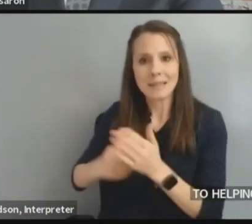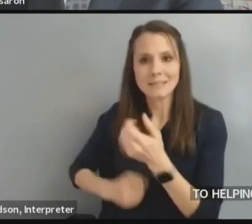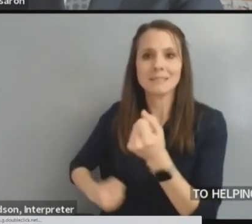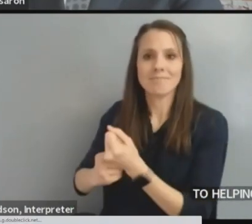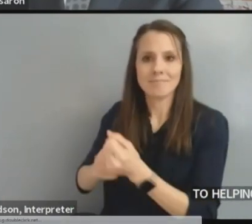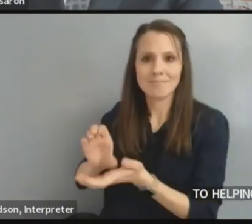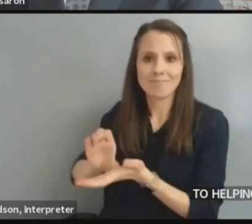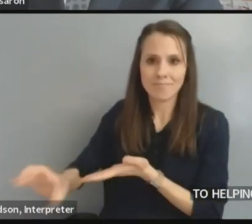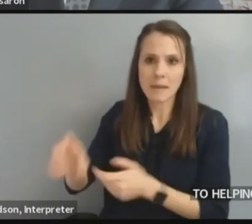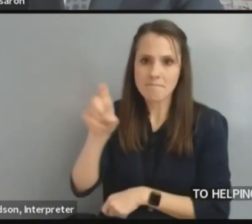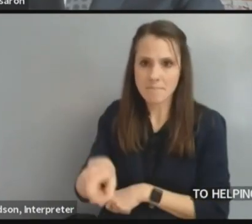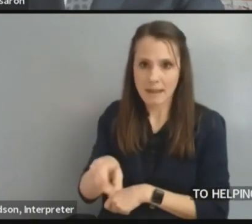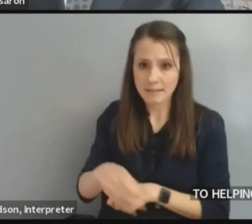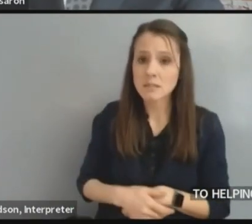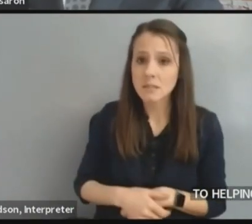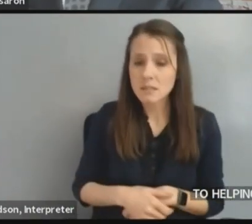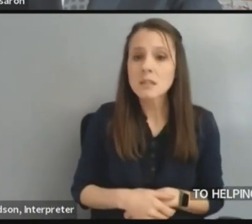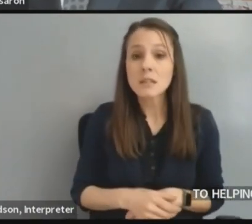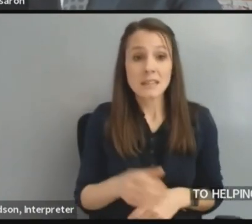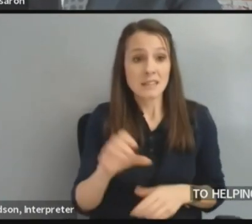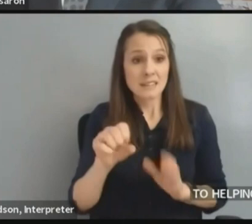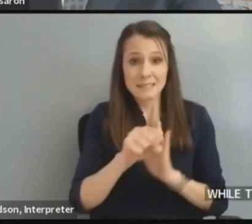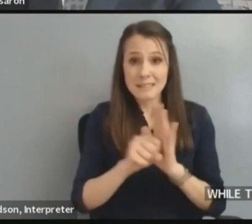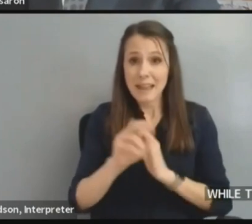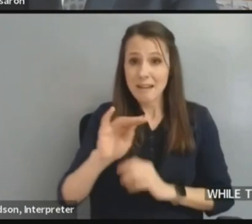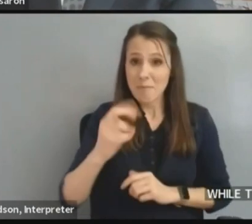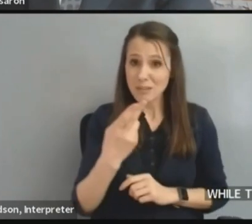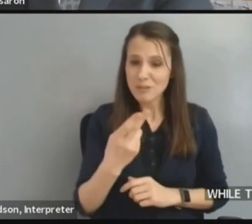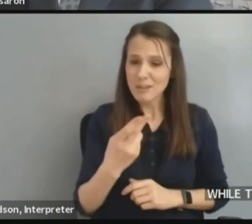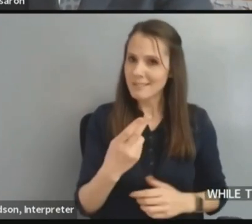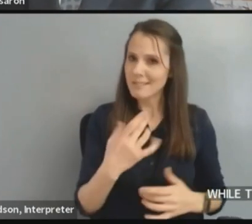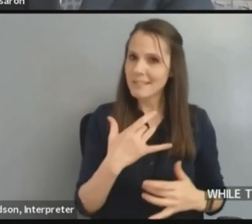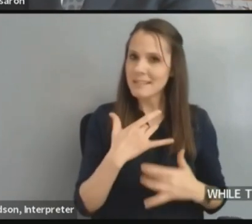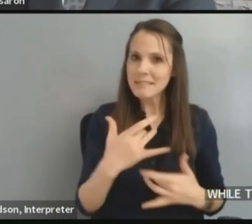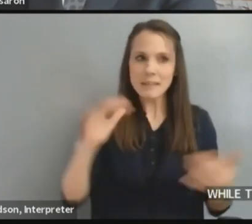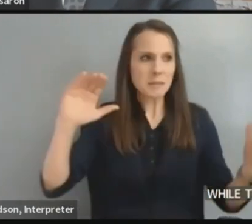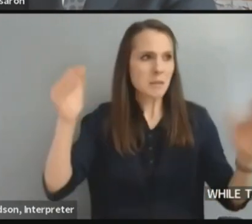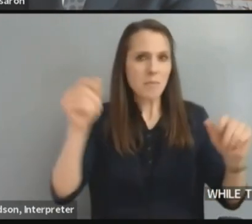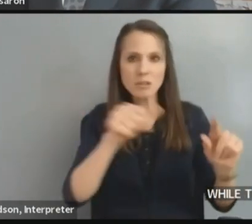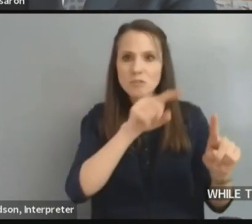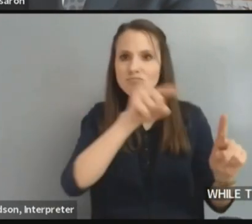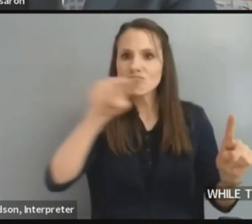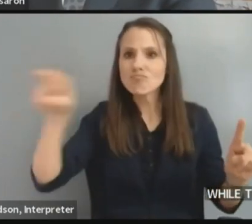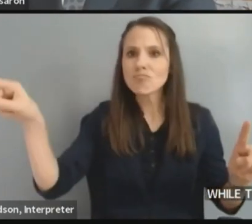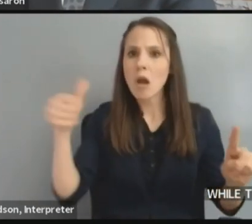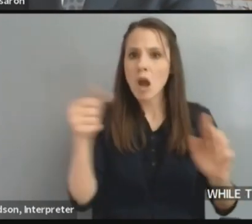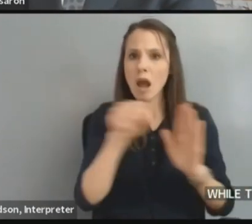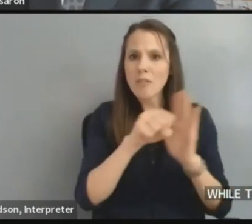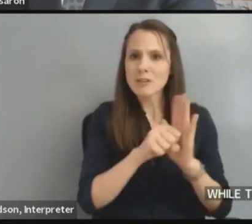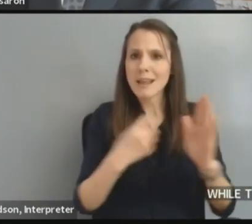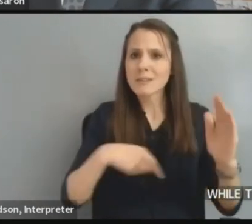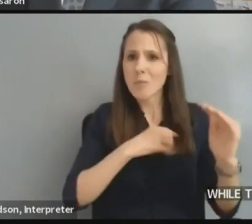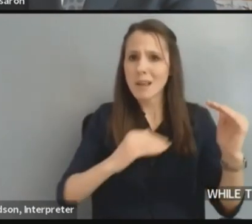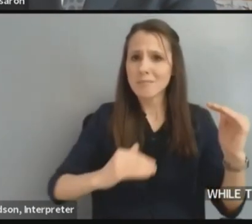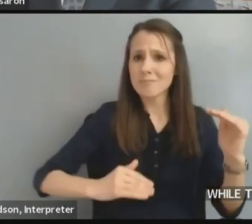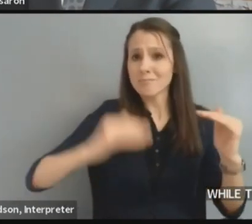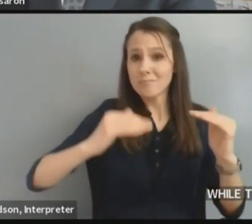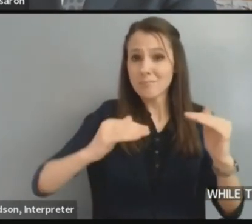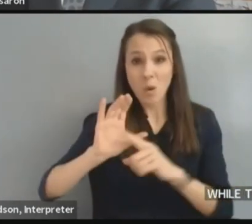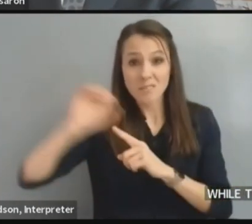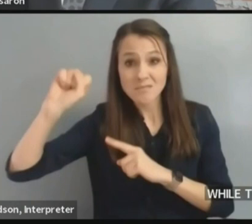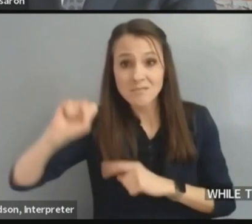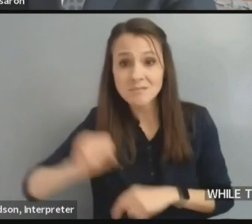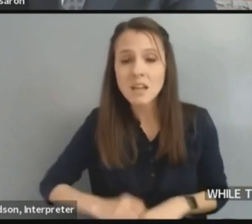the state of Michigan has outperformed or kept pace with national averages in a number of key areas. First,